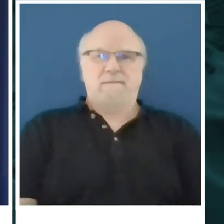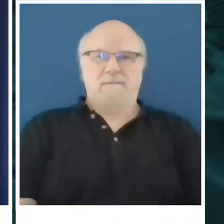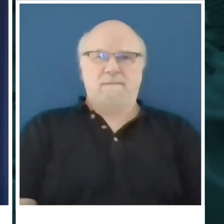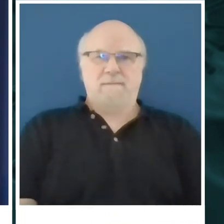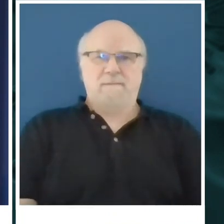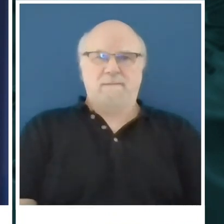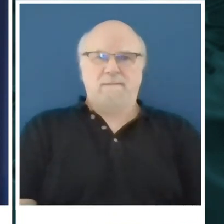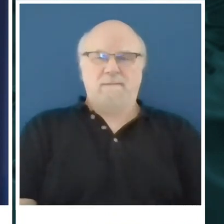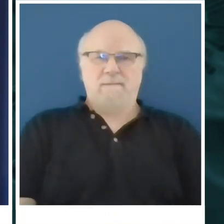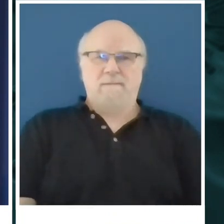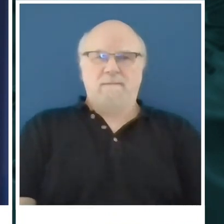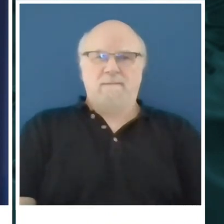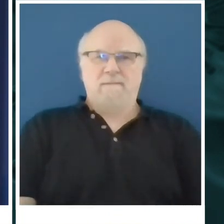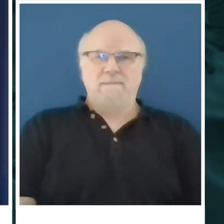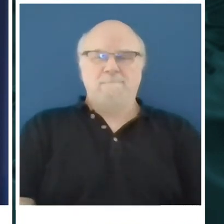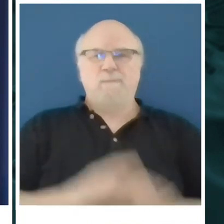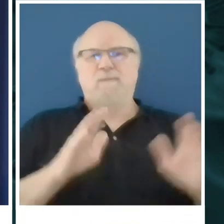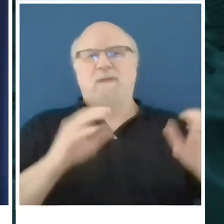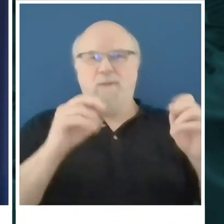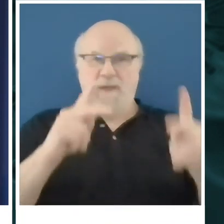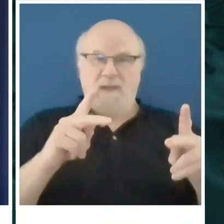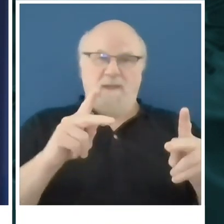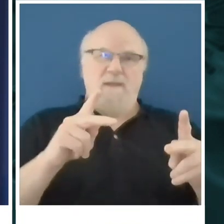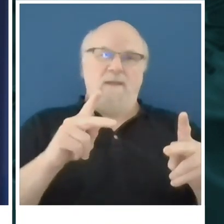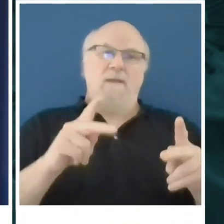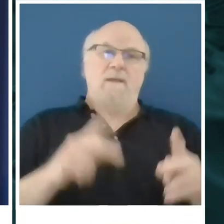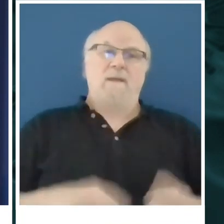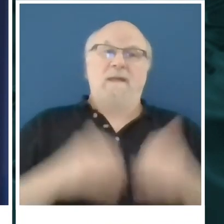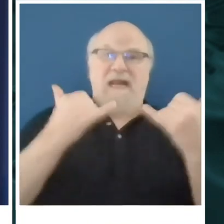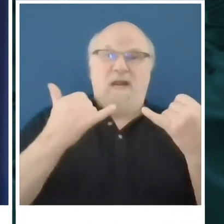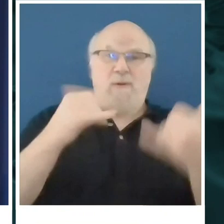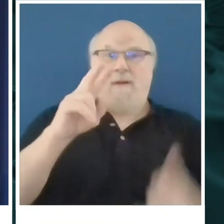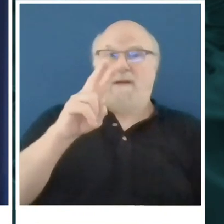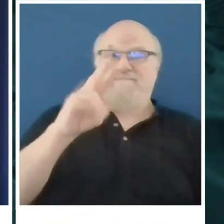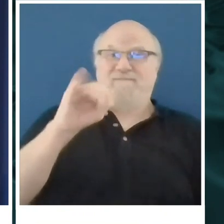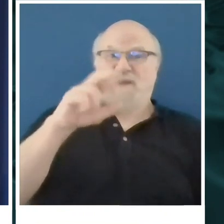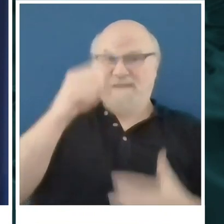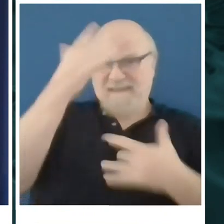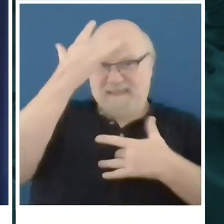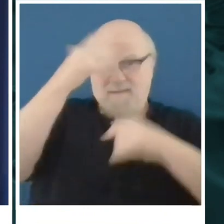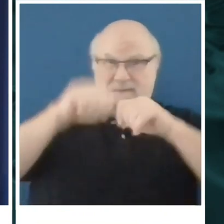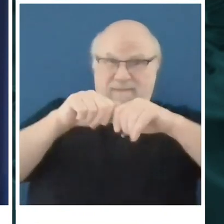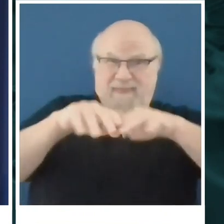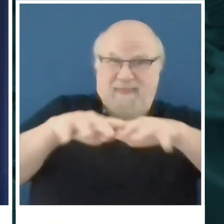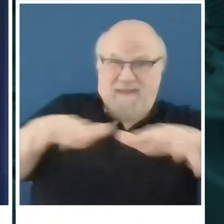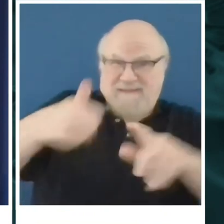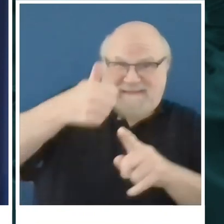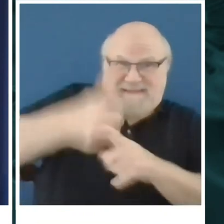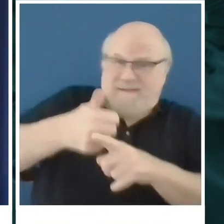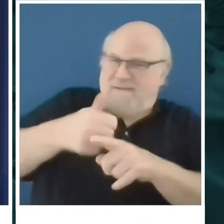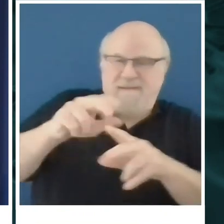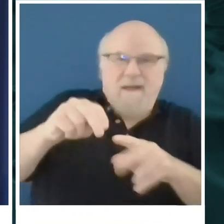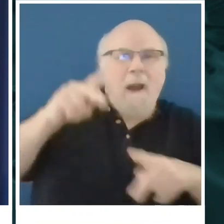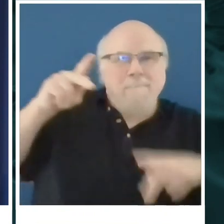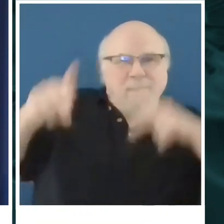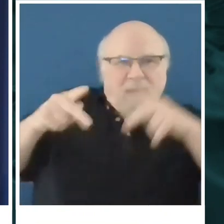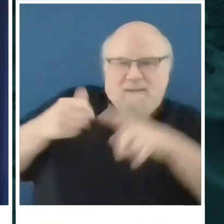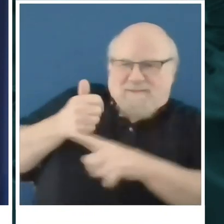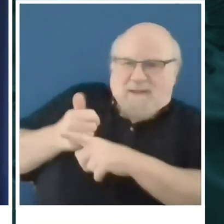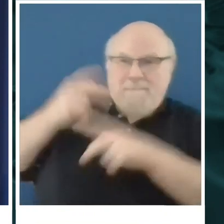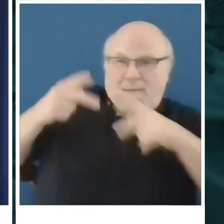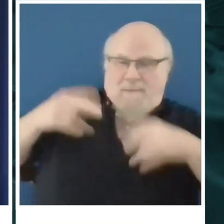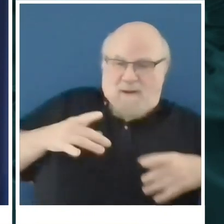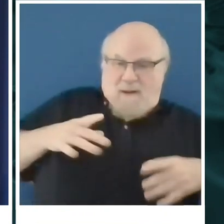Look, the virus doesn't spread itself. People spread the virus. So whether you're in a grocery store,